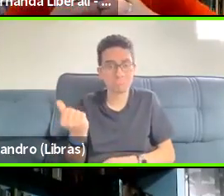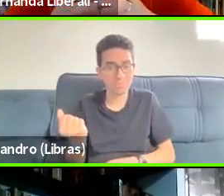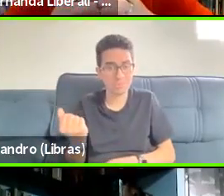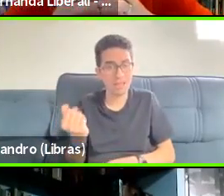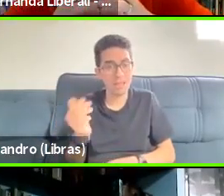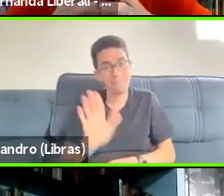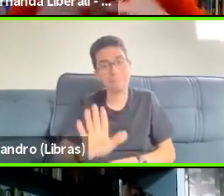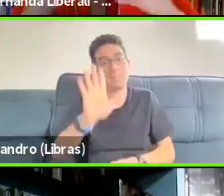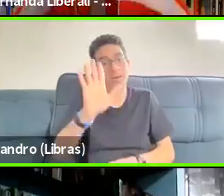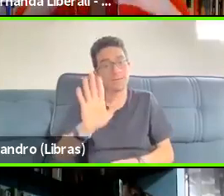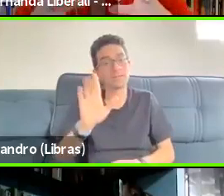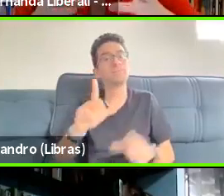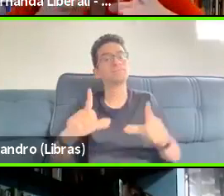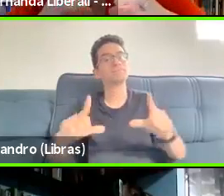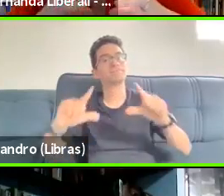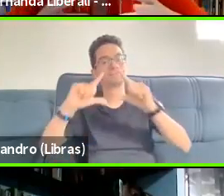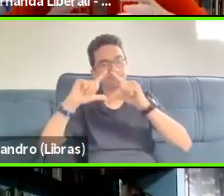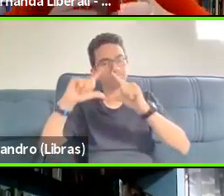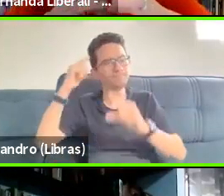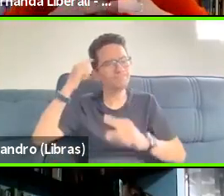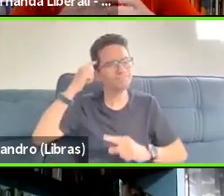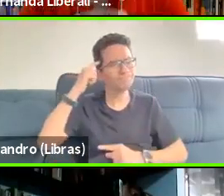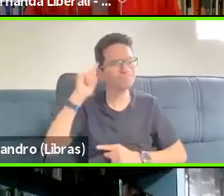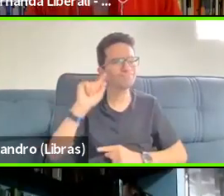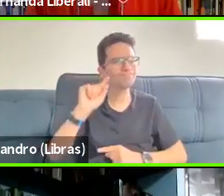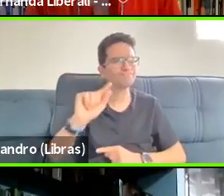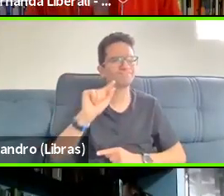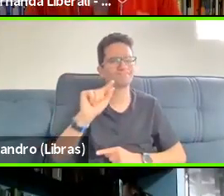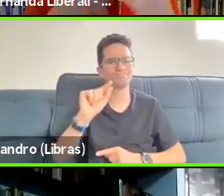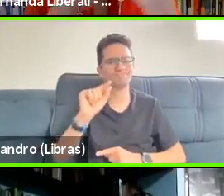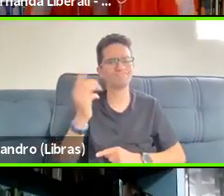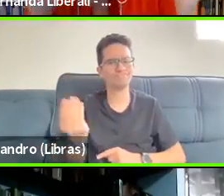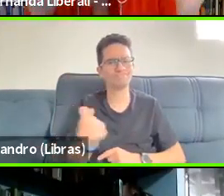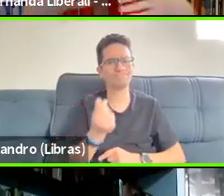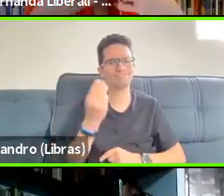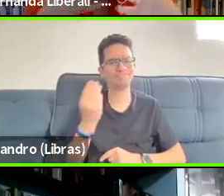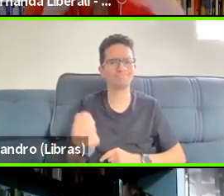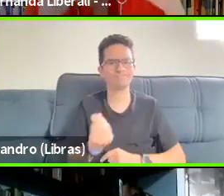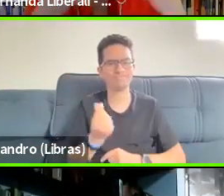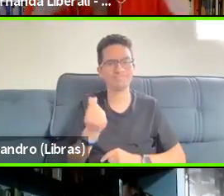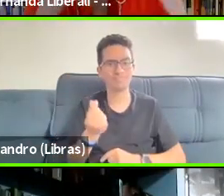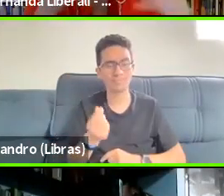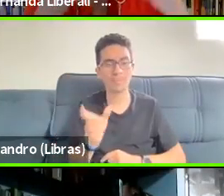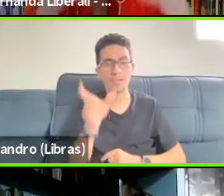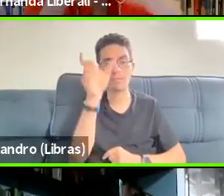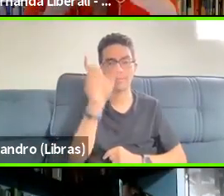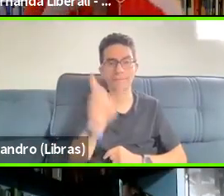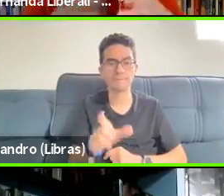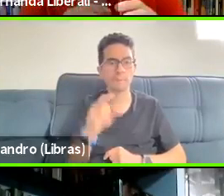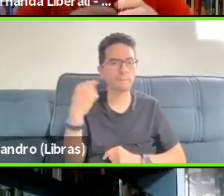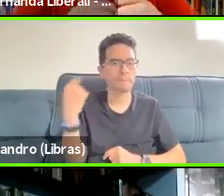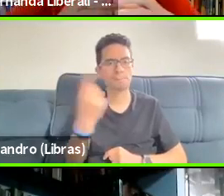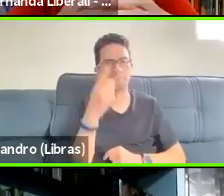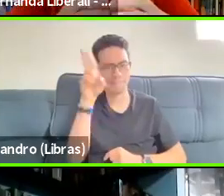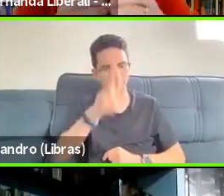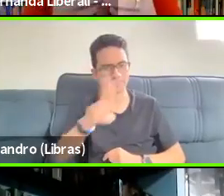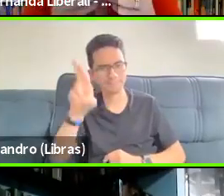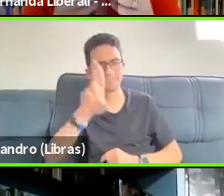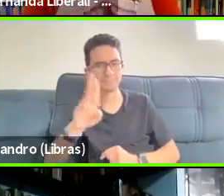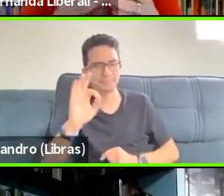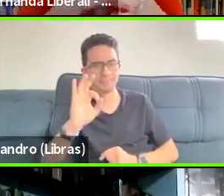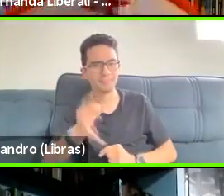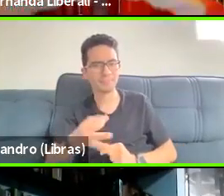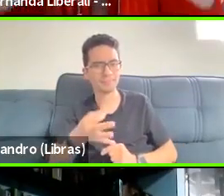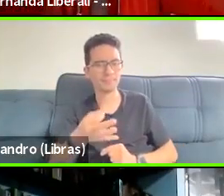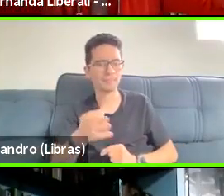And I have a, and I have a picture that we use. I forgot the name because it's in physics and I don't understand, but that